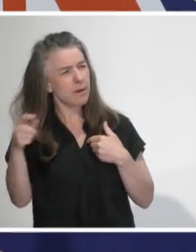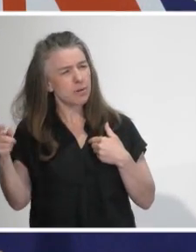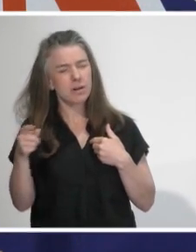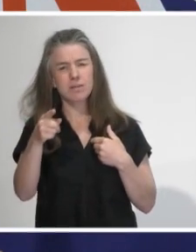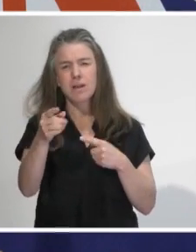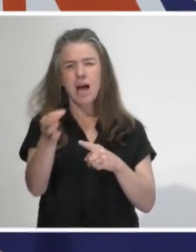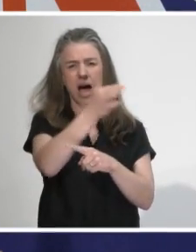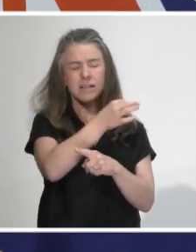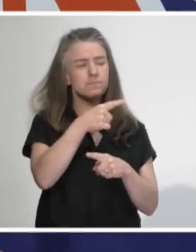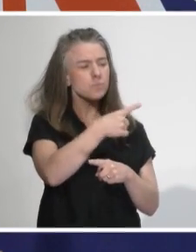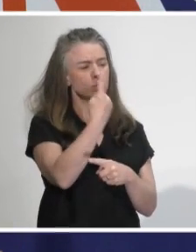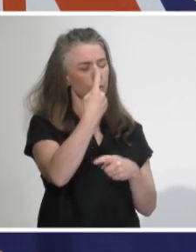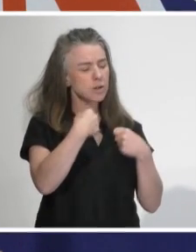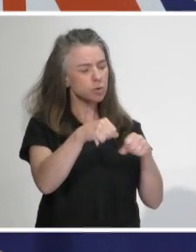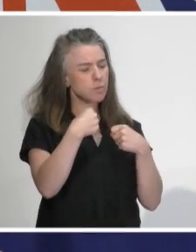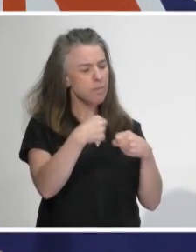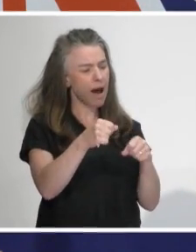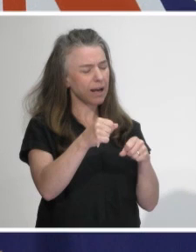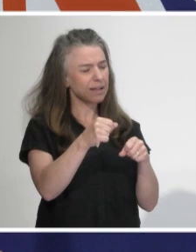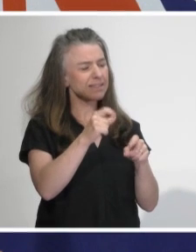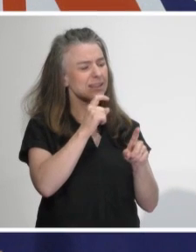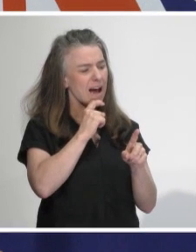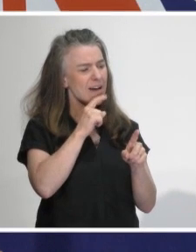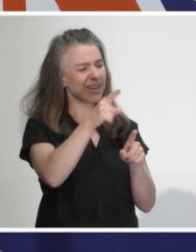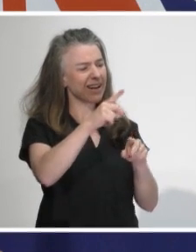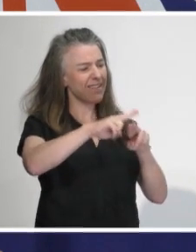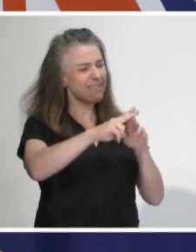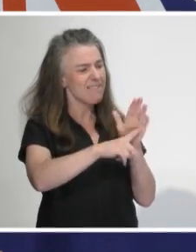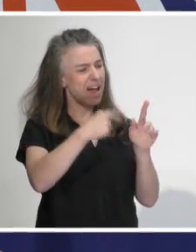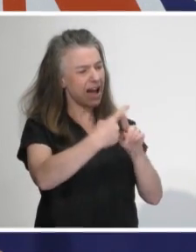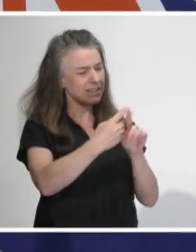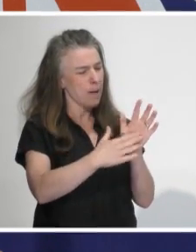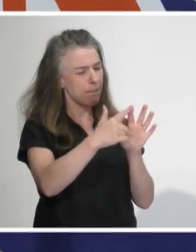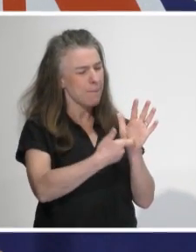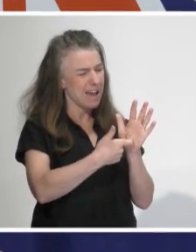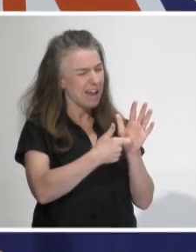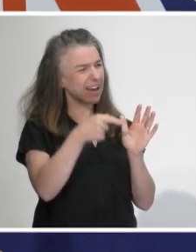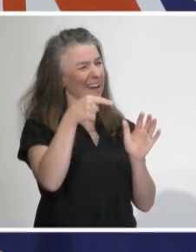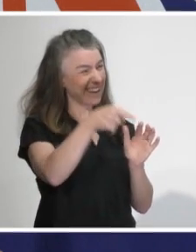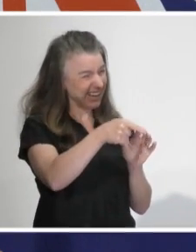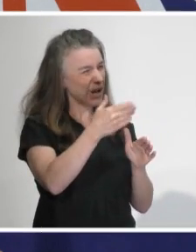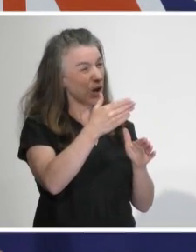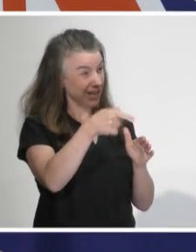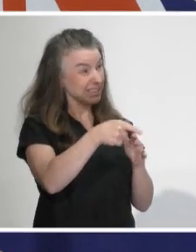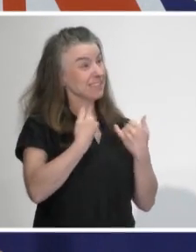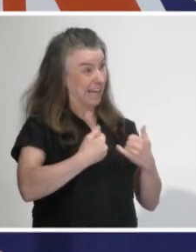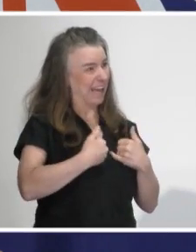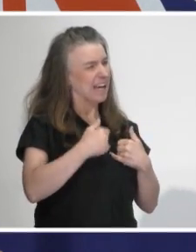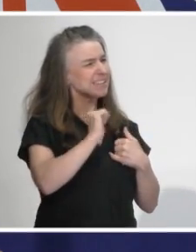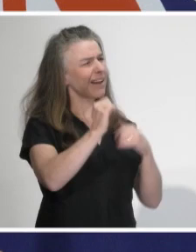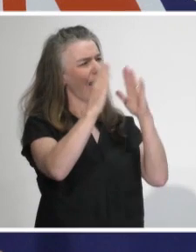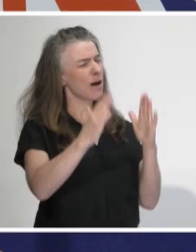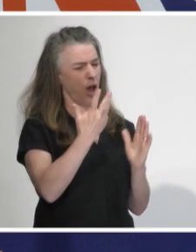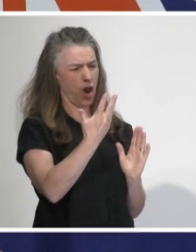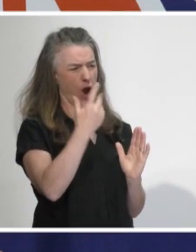cases. Sure. The supermarket worker in Flaxmere, I understand that he lives in a house with nine other people. Is any proactive action being taken